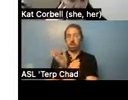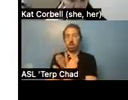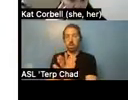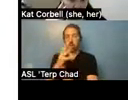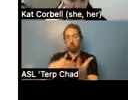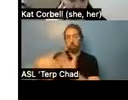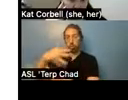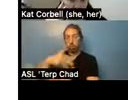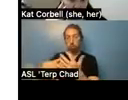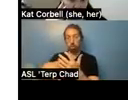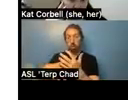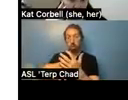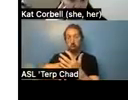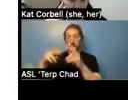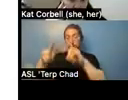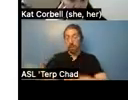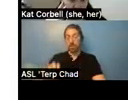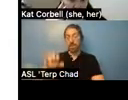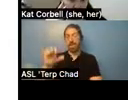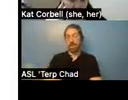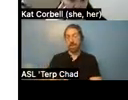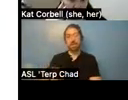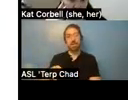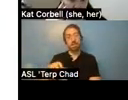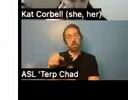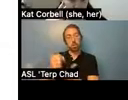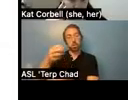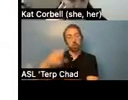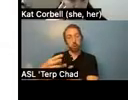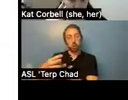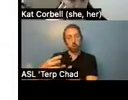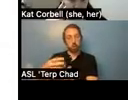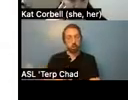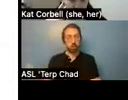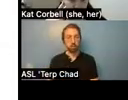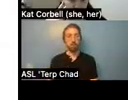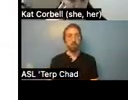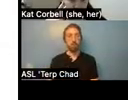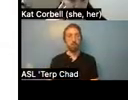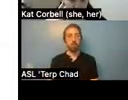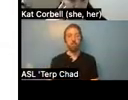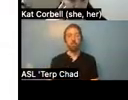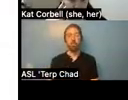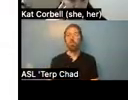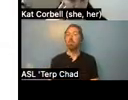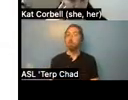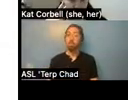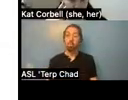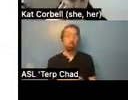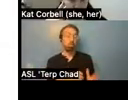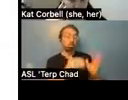and supporting documents, uh, system. So once, once the, the package is ready for application,